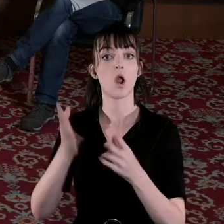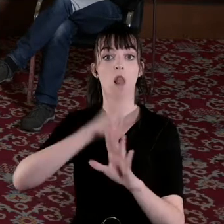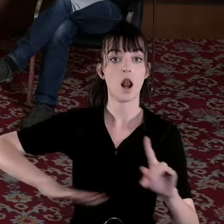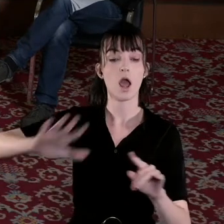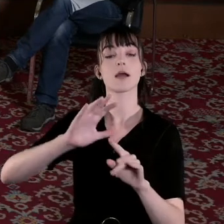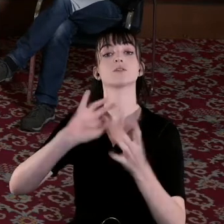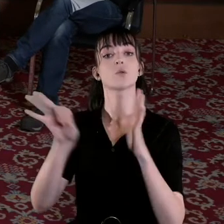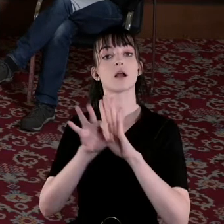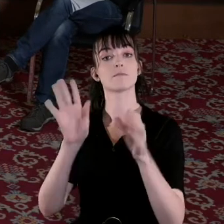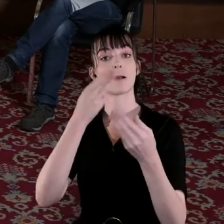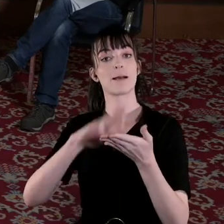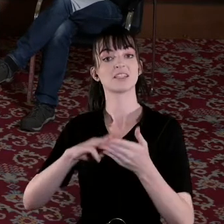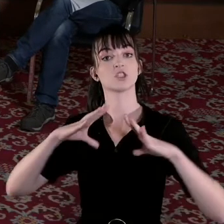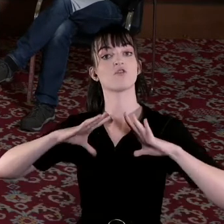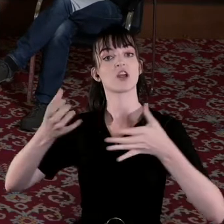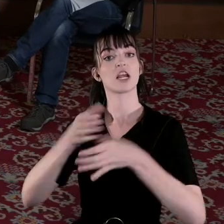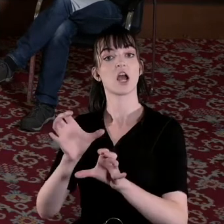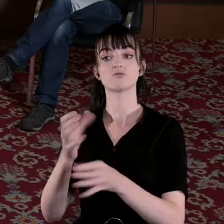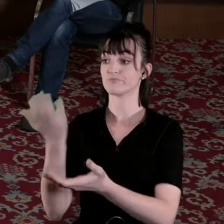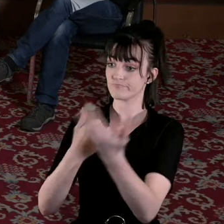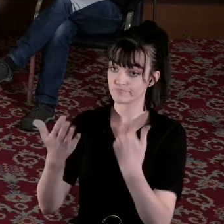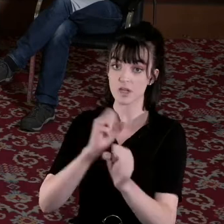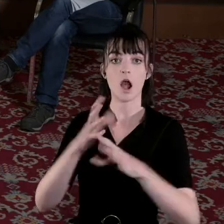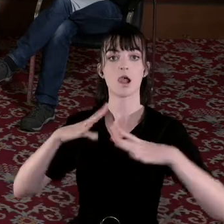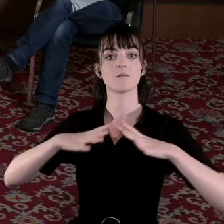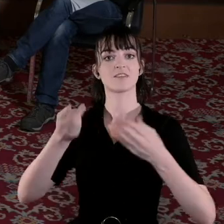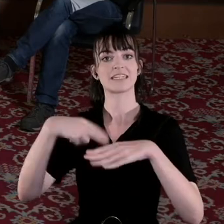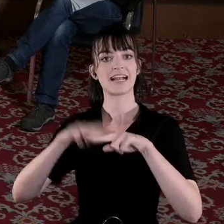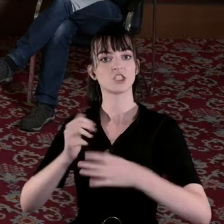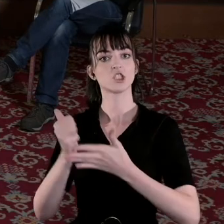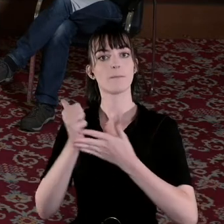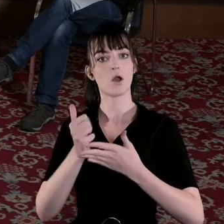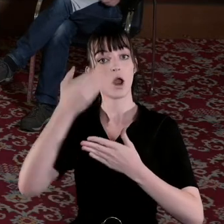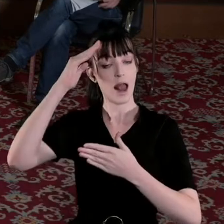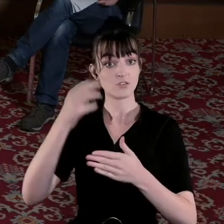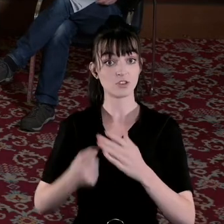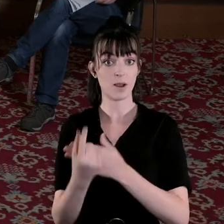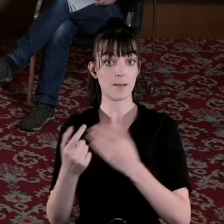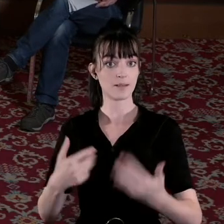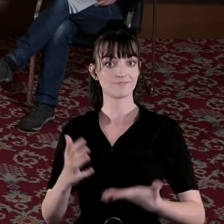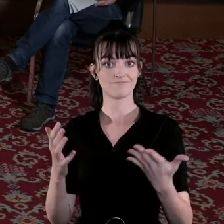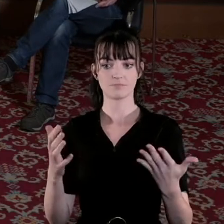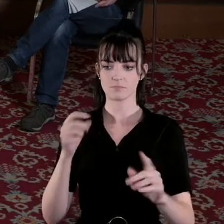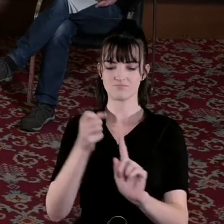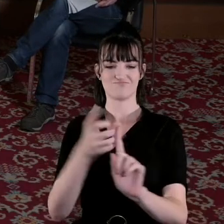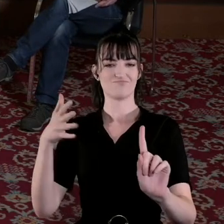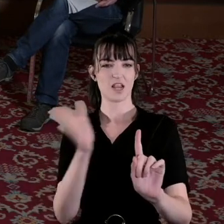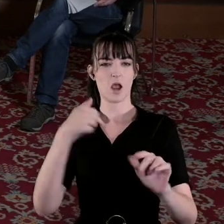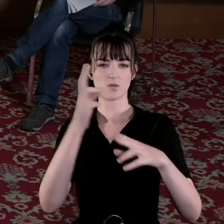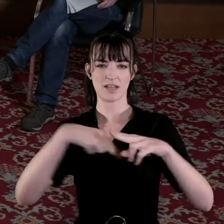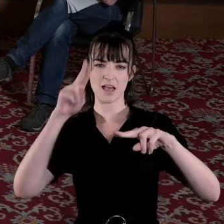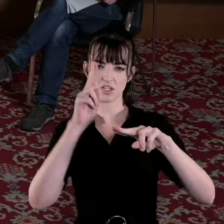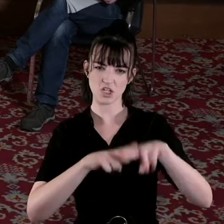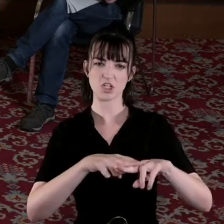calls on every free nation to support the Irish Republic by recognising Ireland's national status and her rights to its